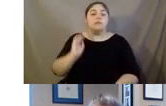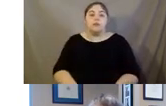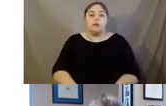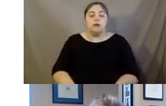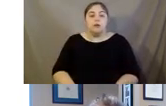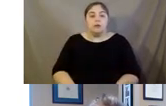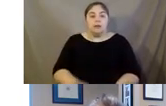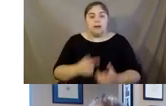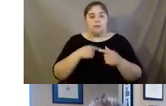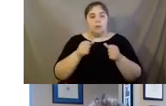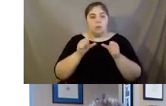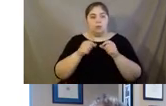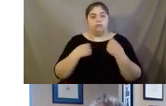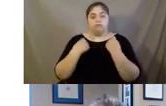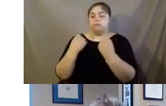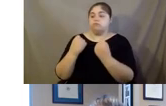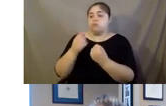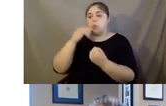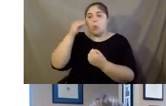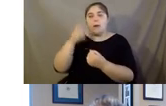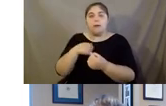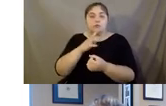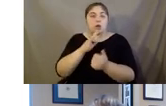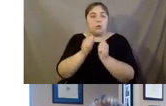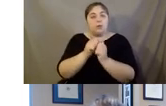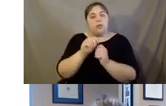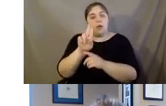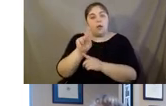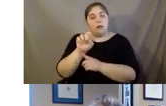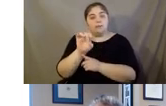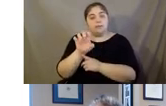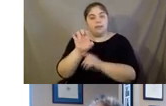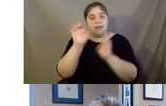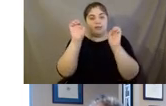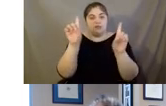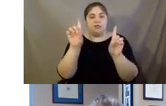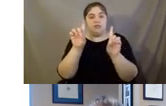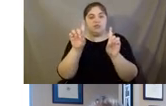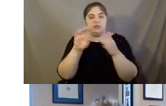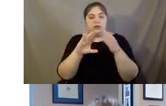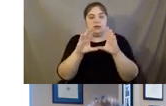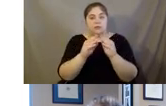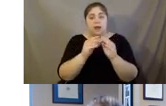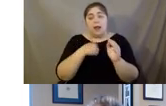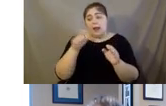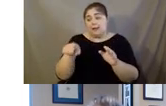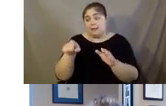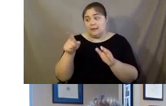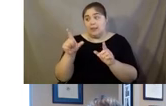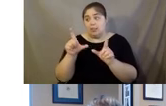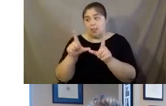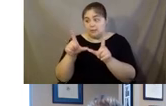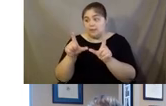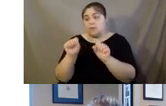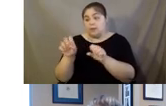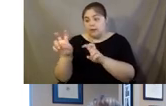on the way home, I was on the phone with the Upstate Education Communications people saying, I need Zoom licenses so that we can convert